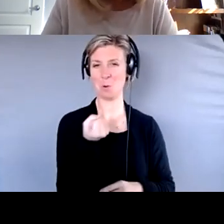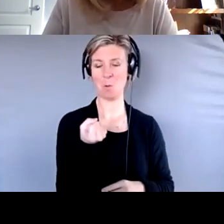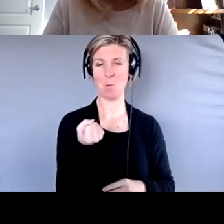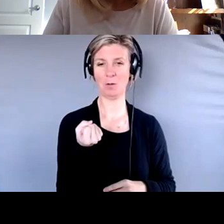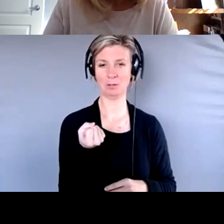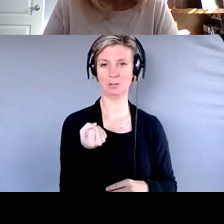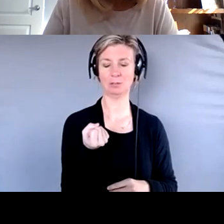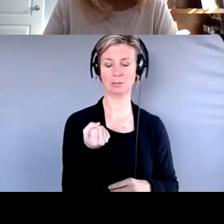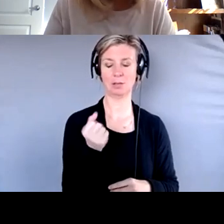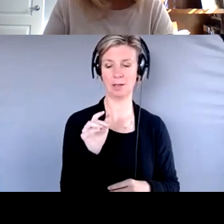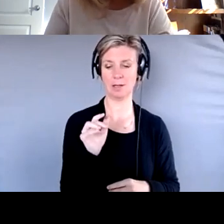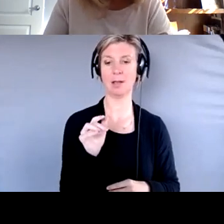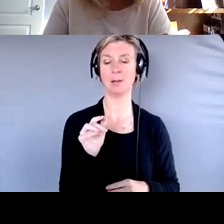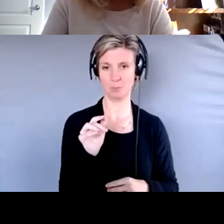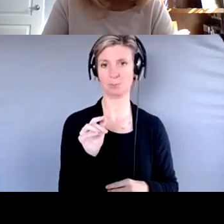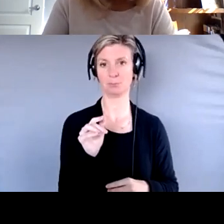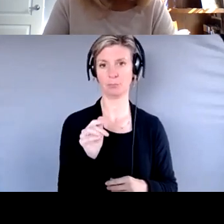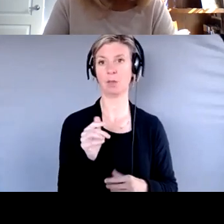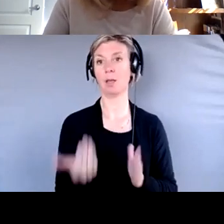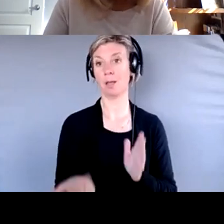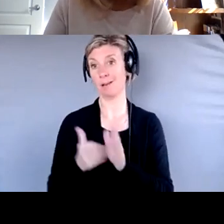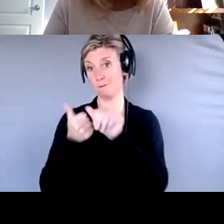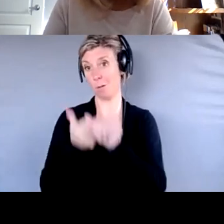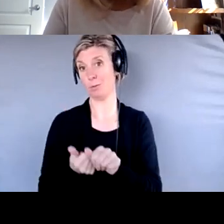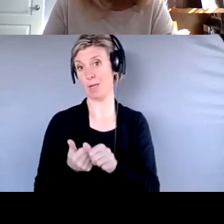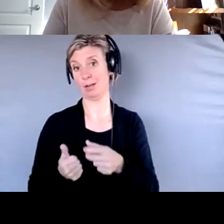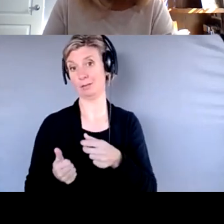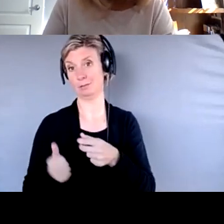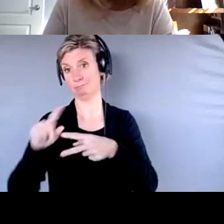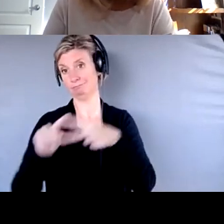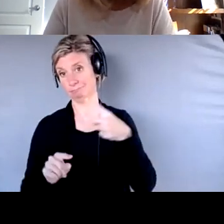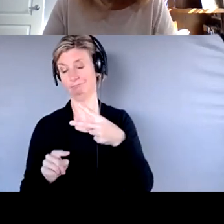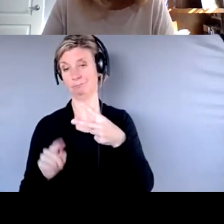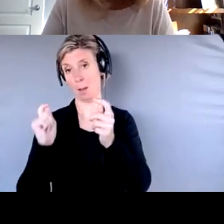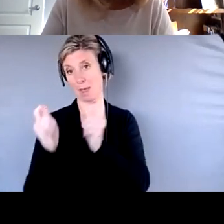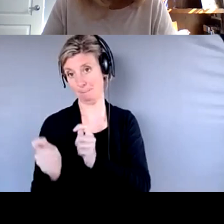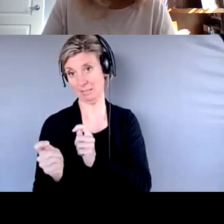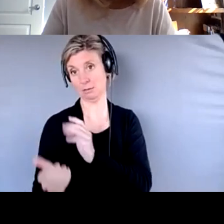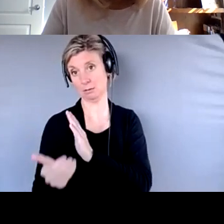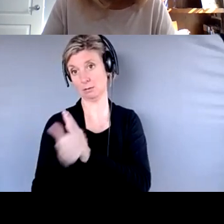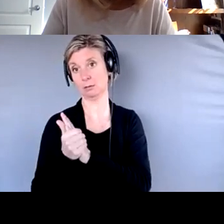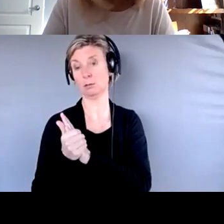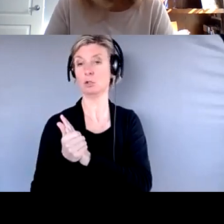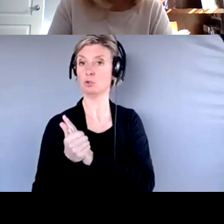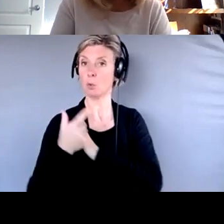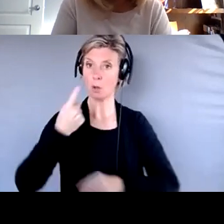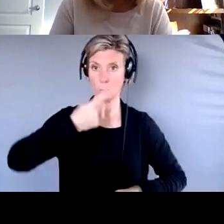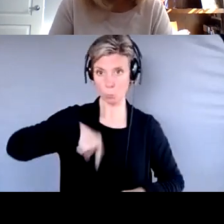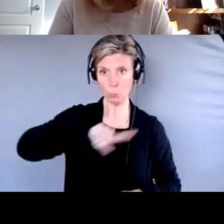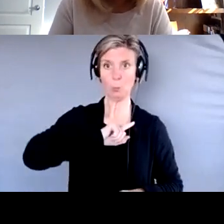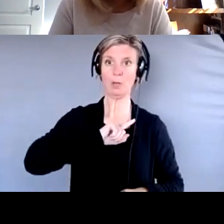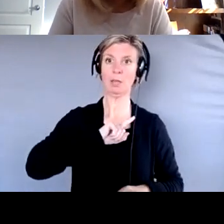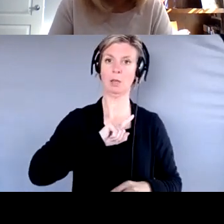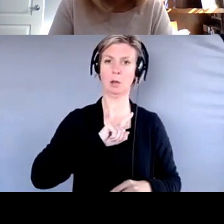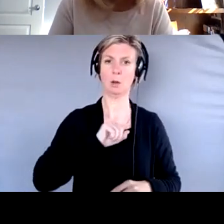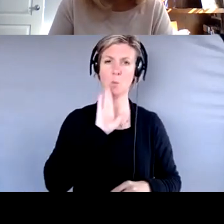know, under the amendments, um, we, we contemplate the whole to be on specific trade withdrawal